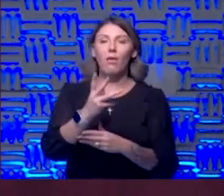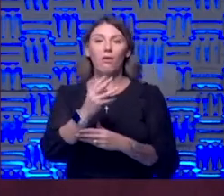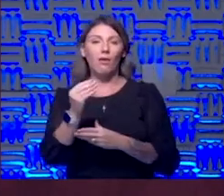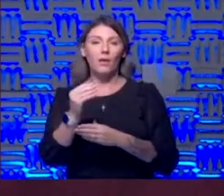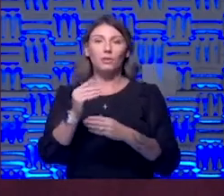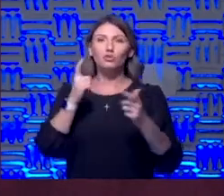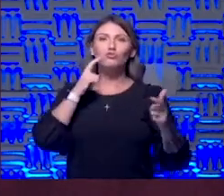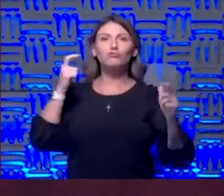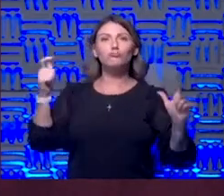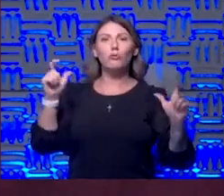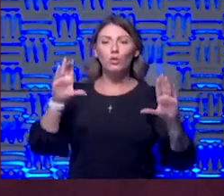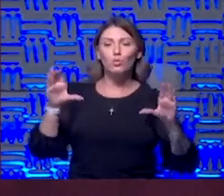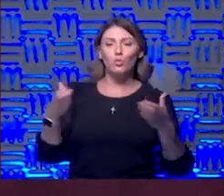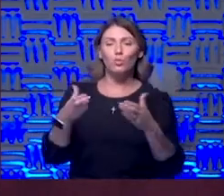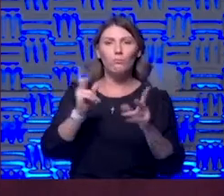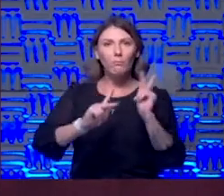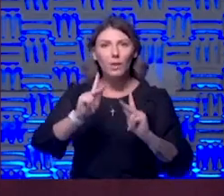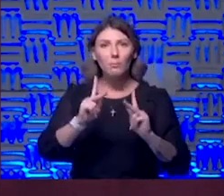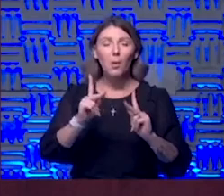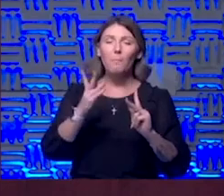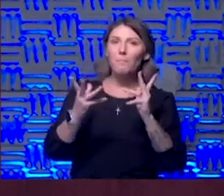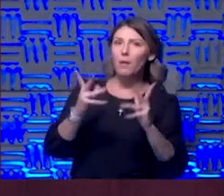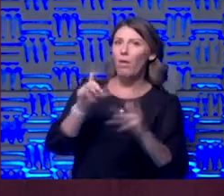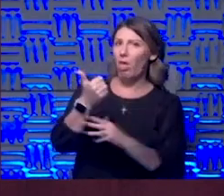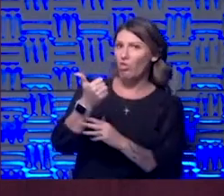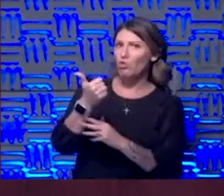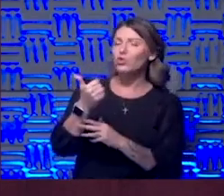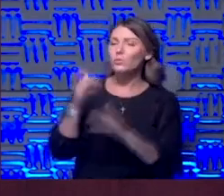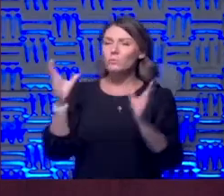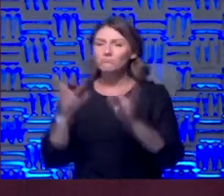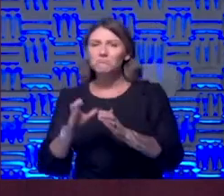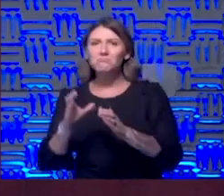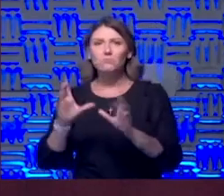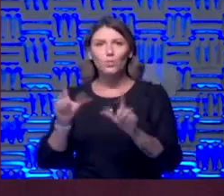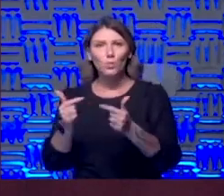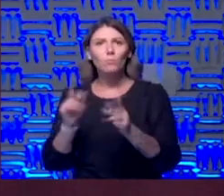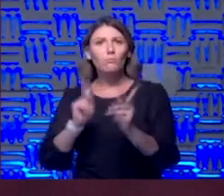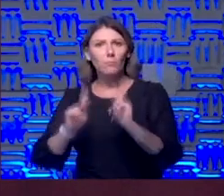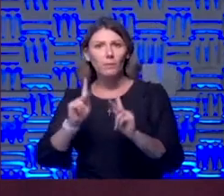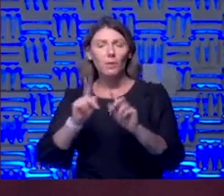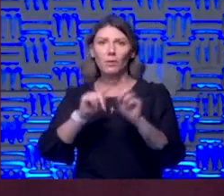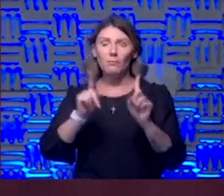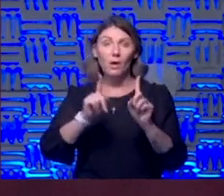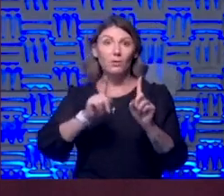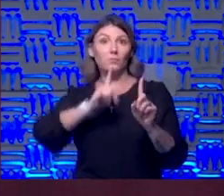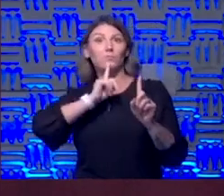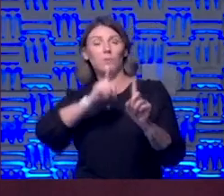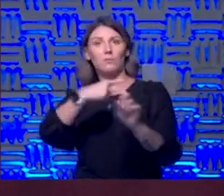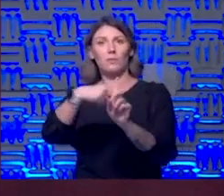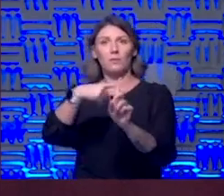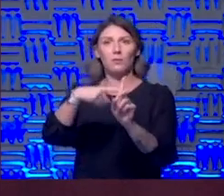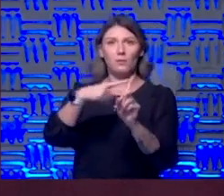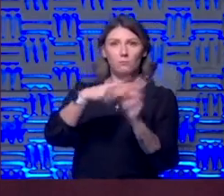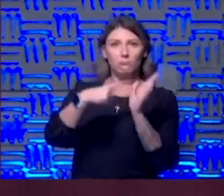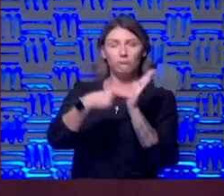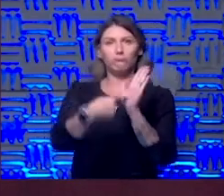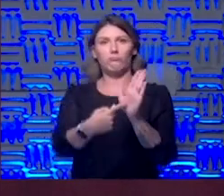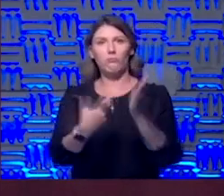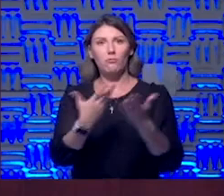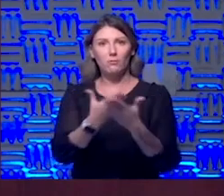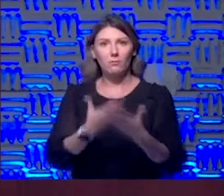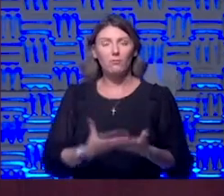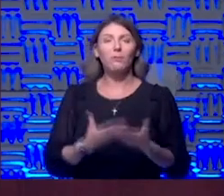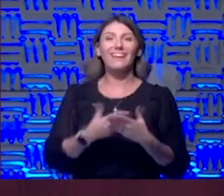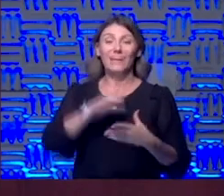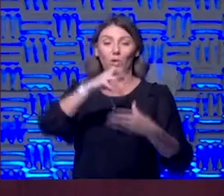and some in less large numbers but still they're highly highly highly promising including in some of the animal